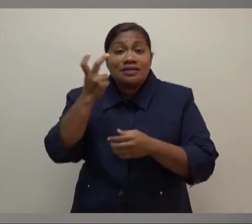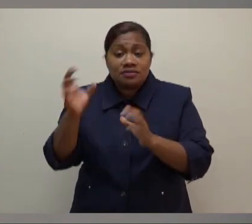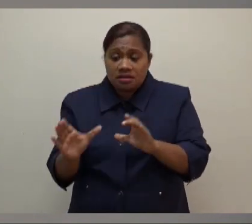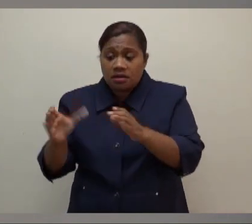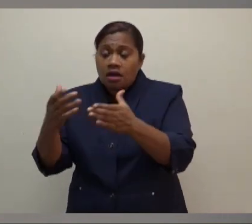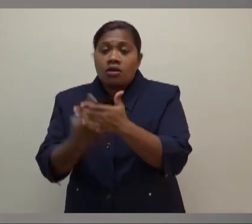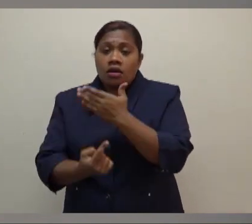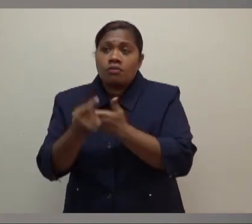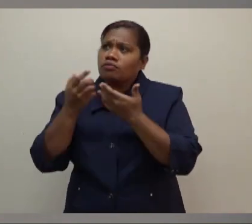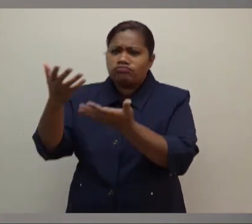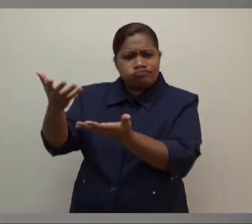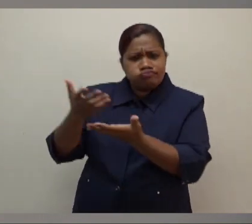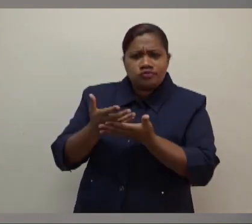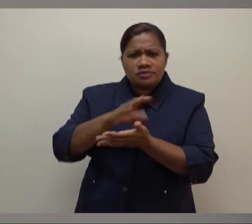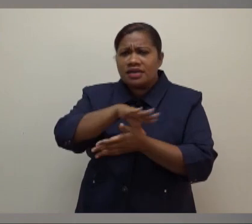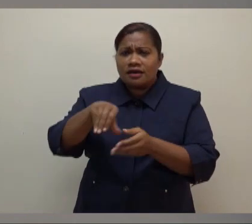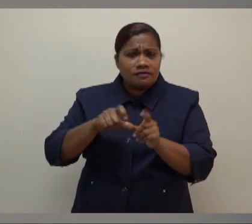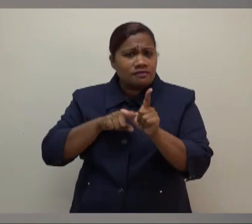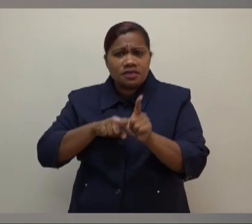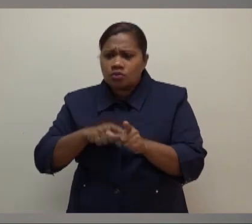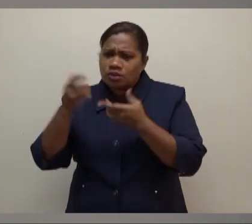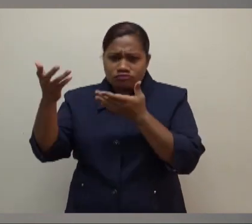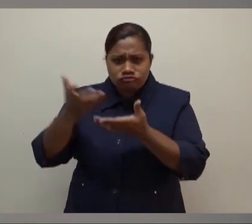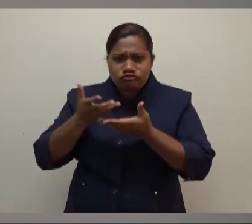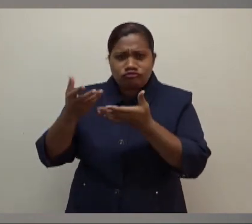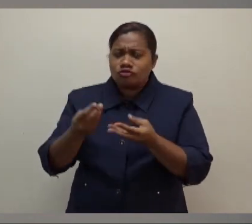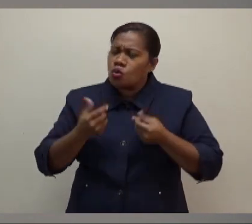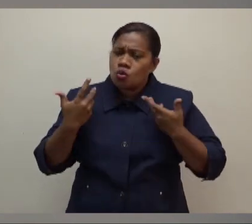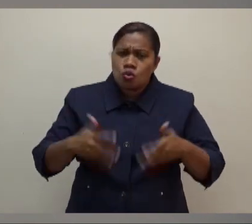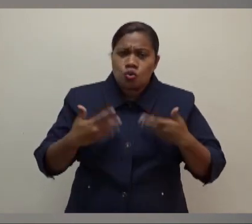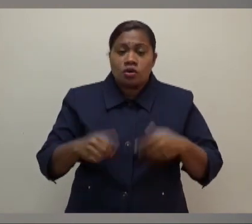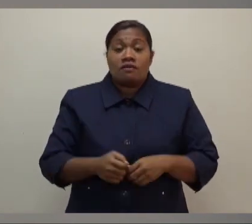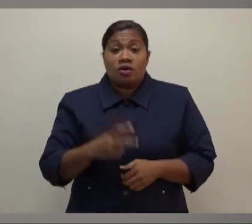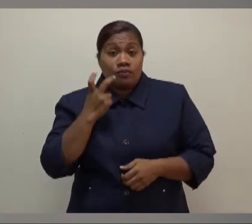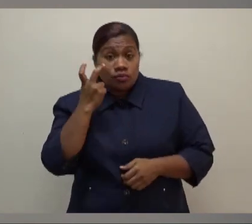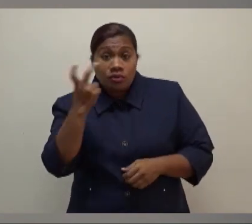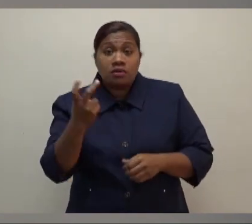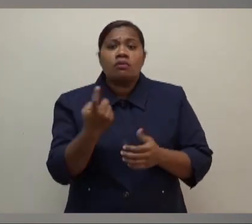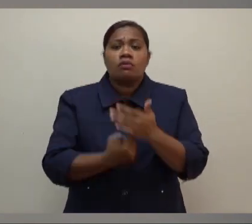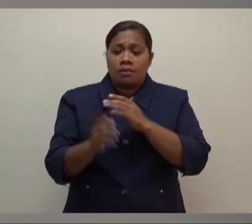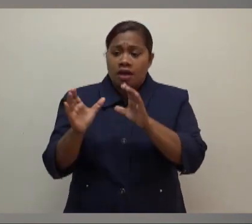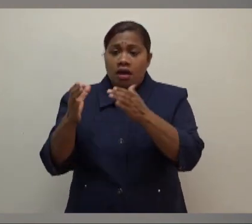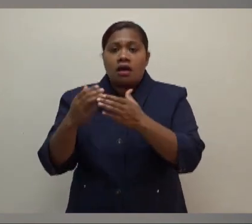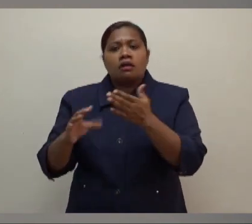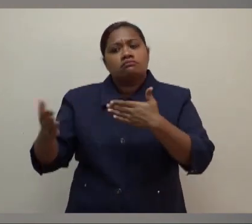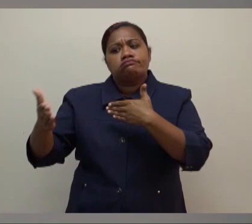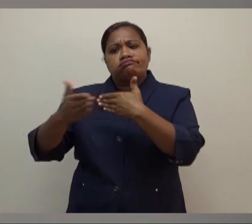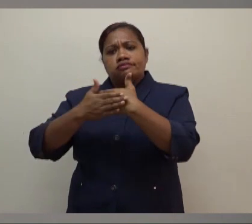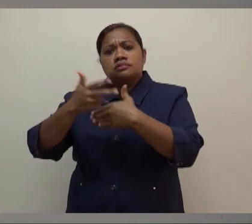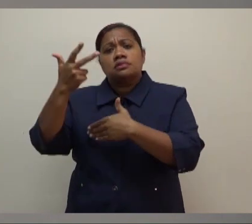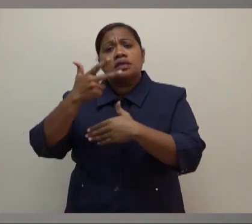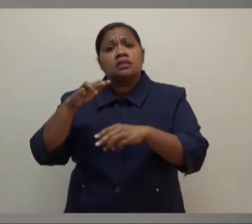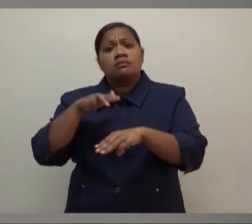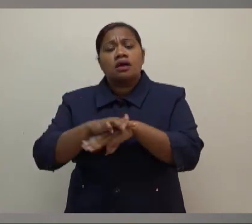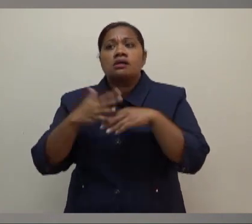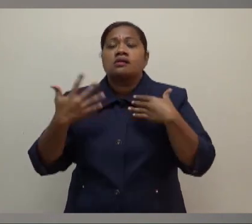exchange earnings annually. With tourism earnings almost completely shut down for 18 months, we ran a high risk of a